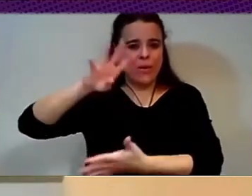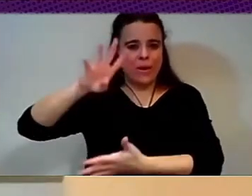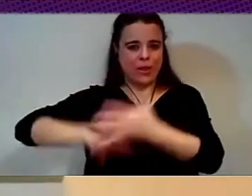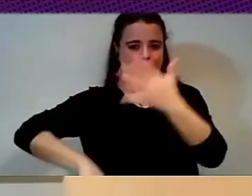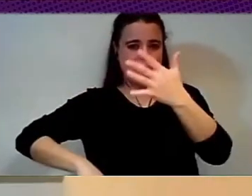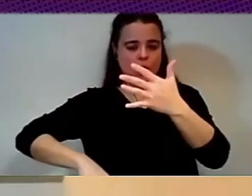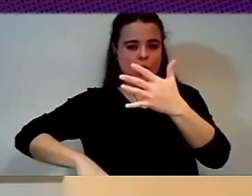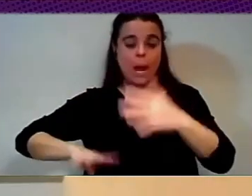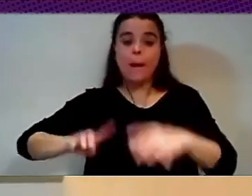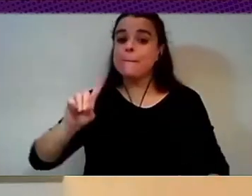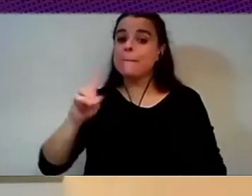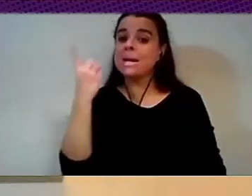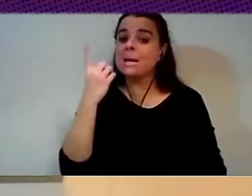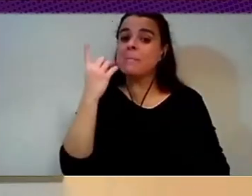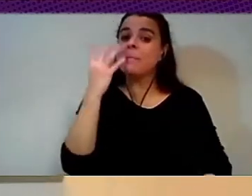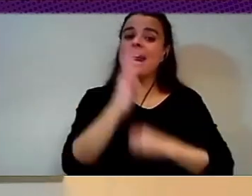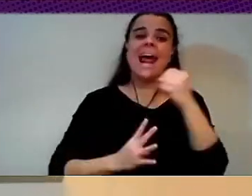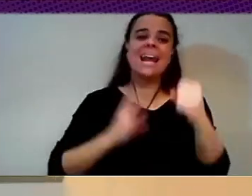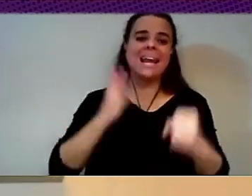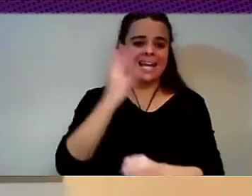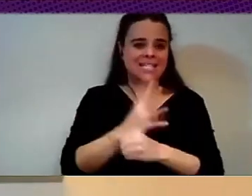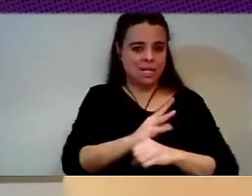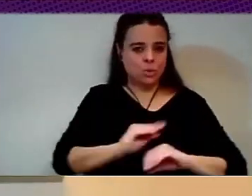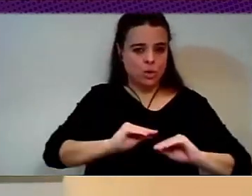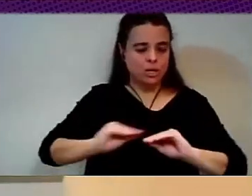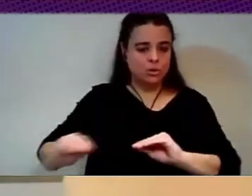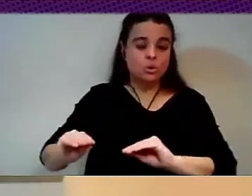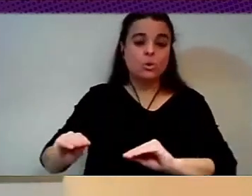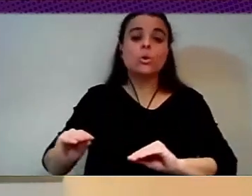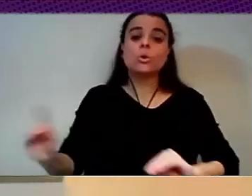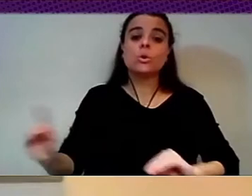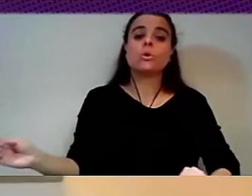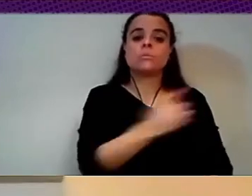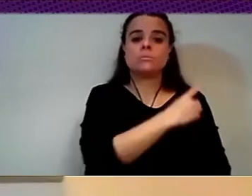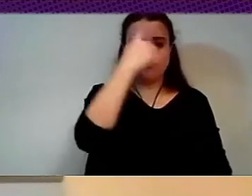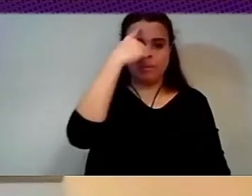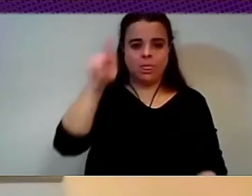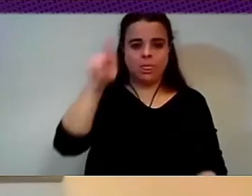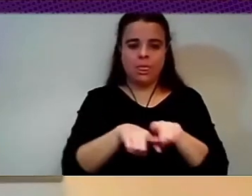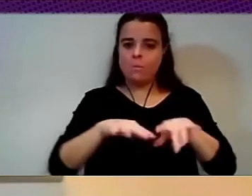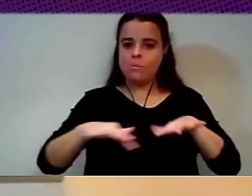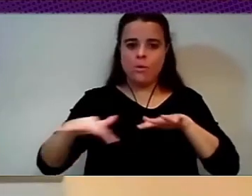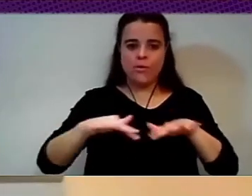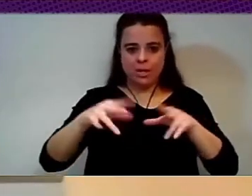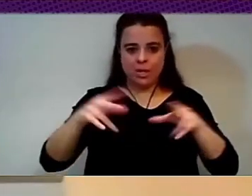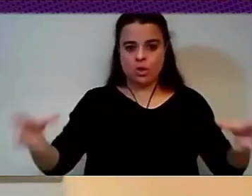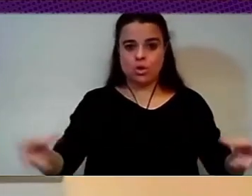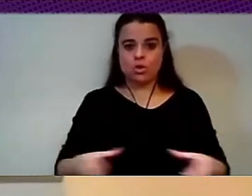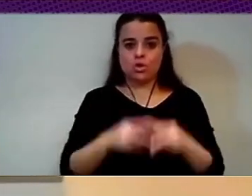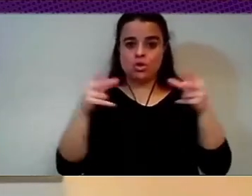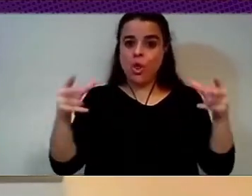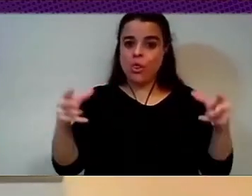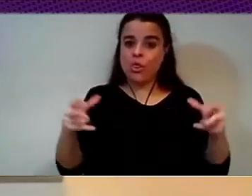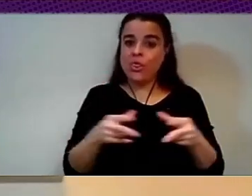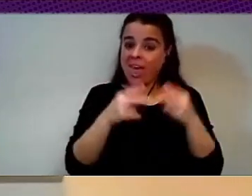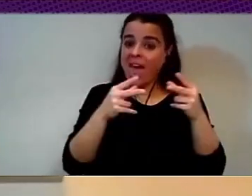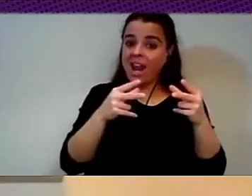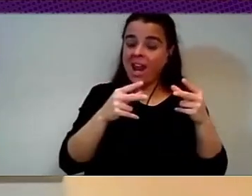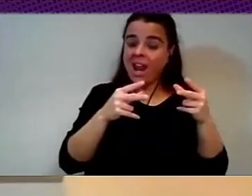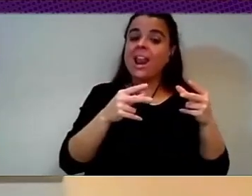you all know, I mean, that was a social movement that brought Ada to power. She is the first woman